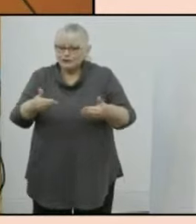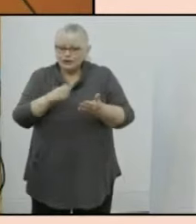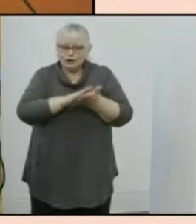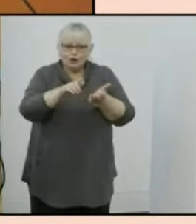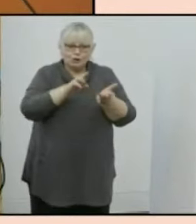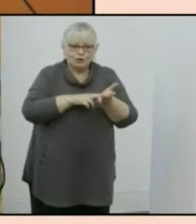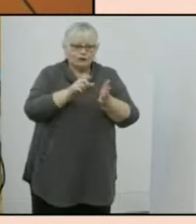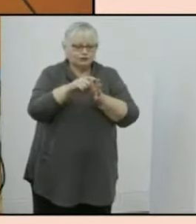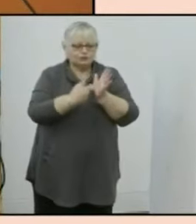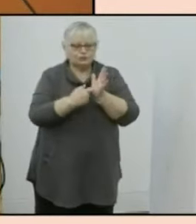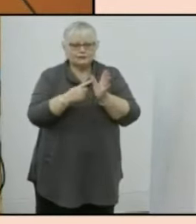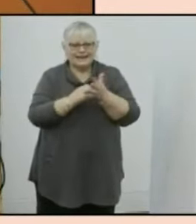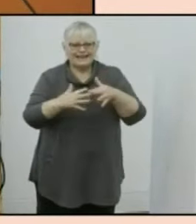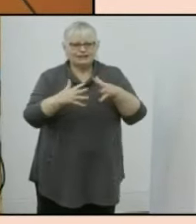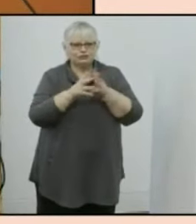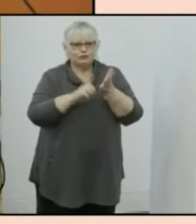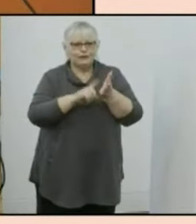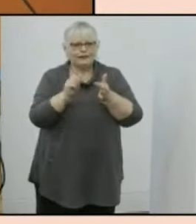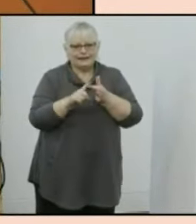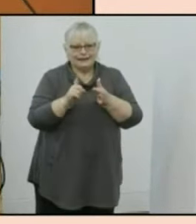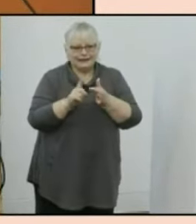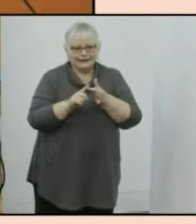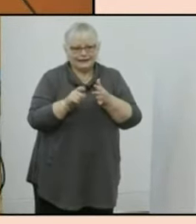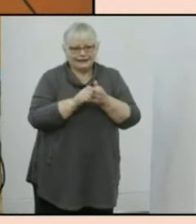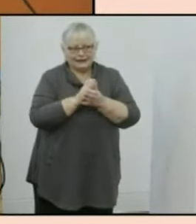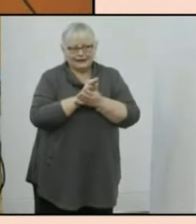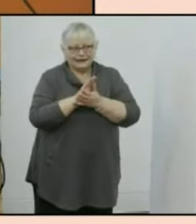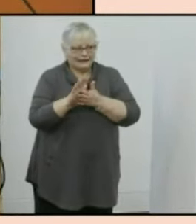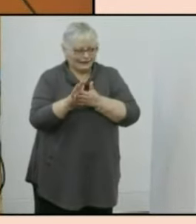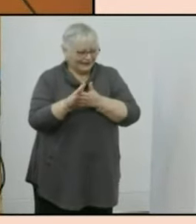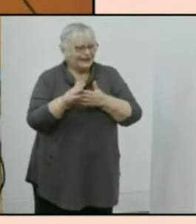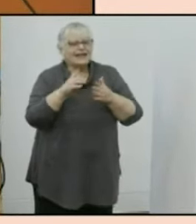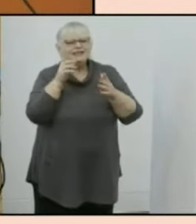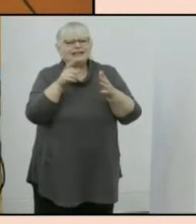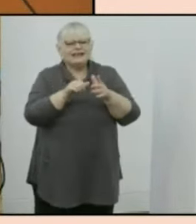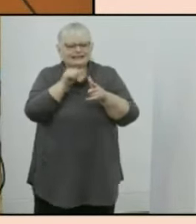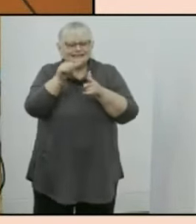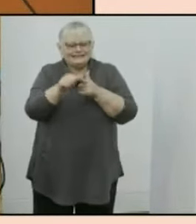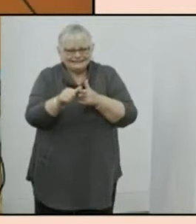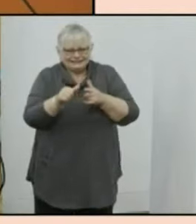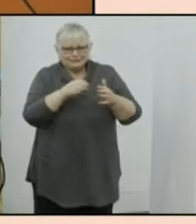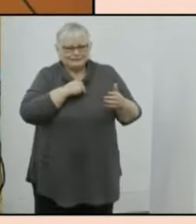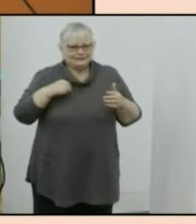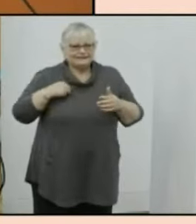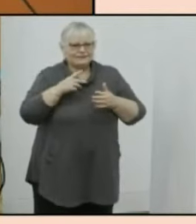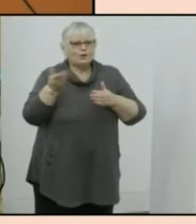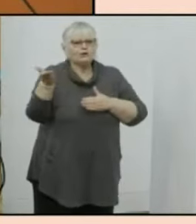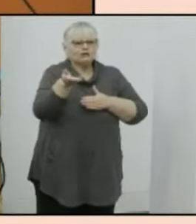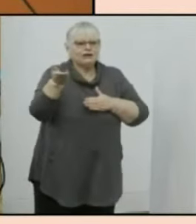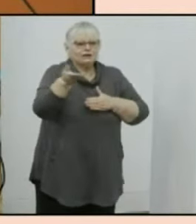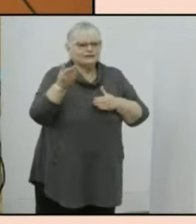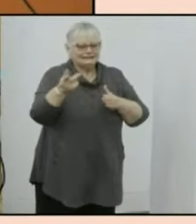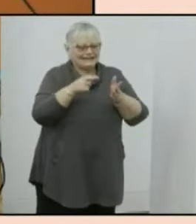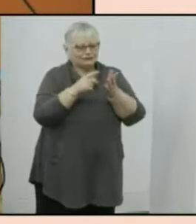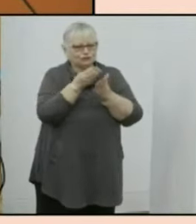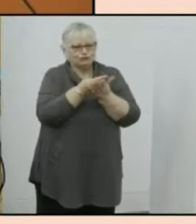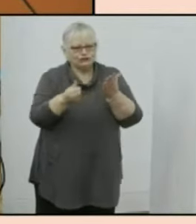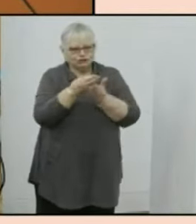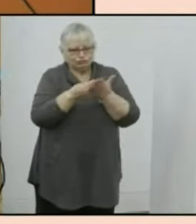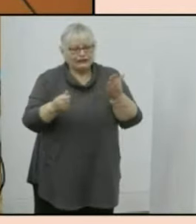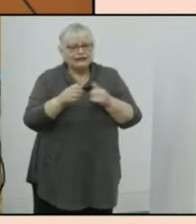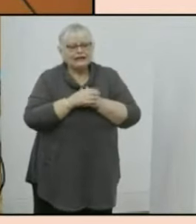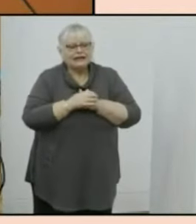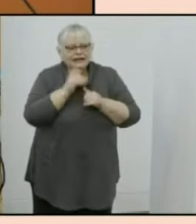honorable dr andrew lee the assistant minister for competition charities and treasury who will be delivering his opening